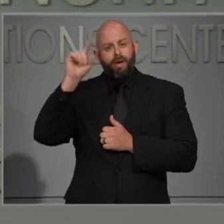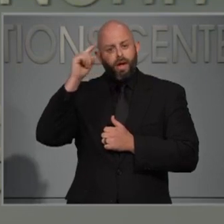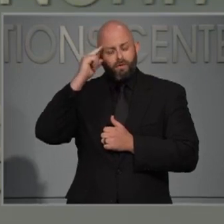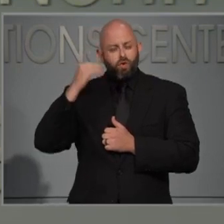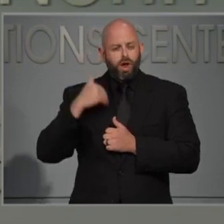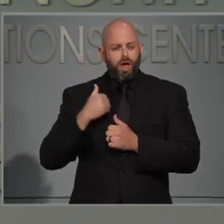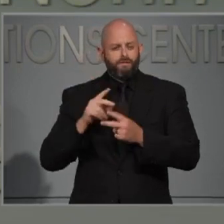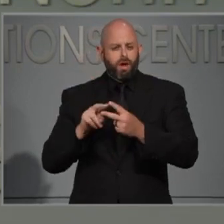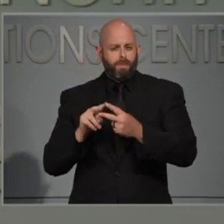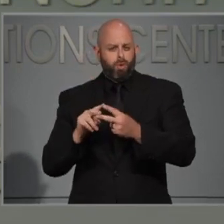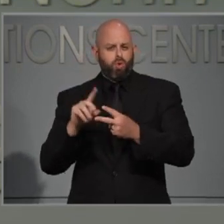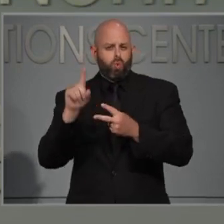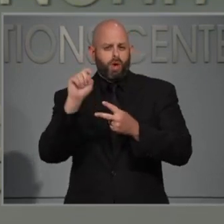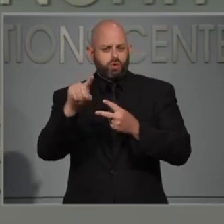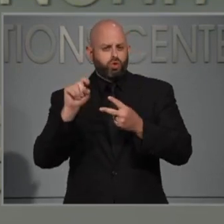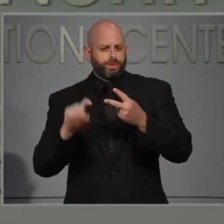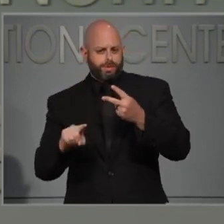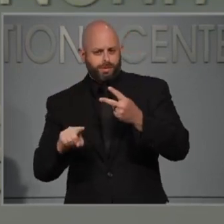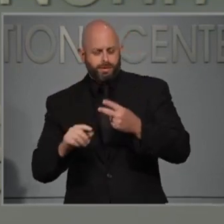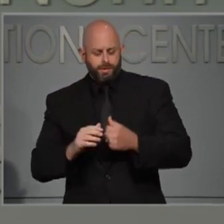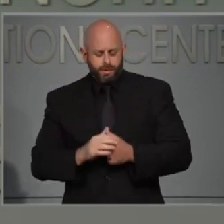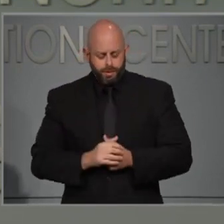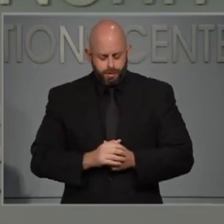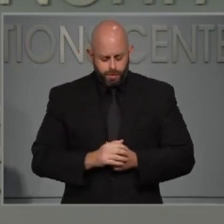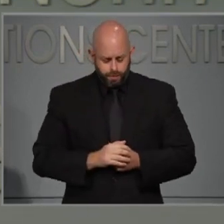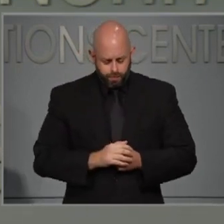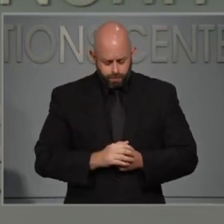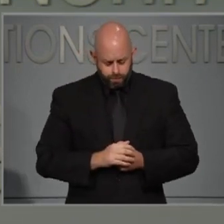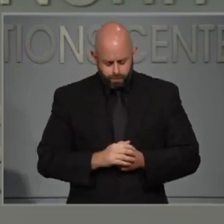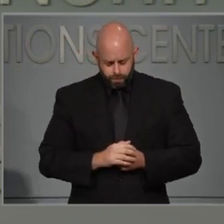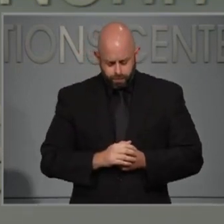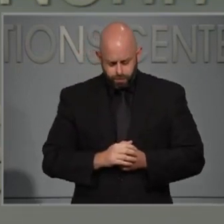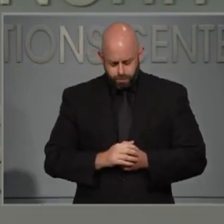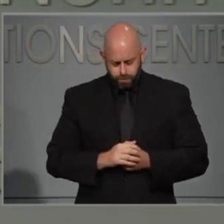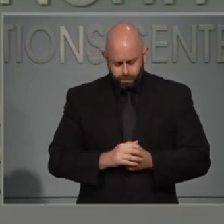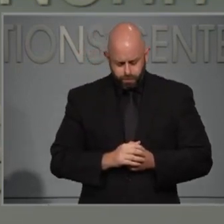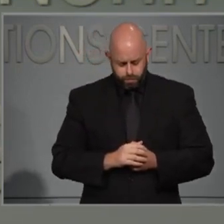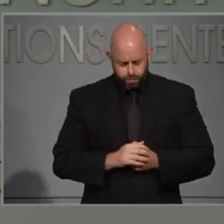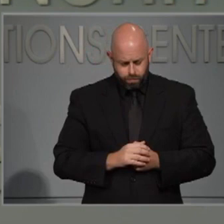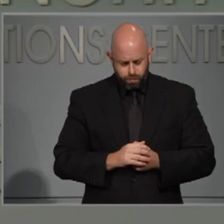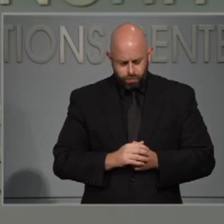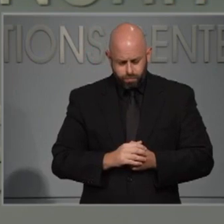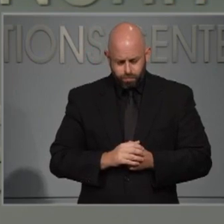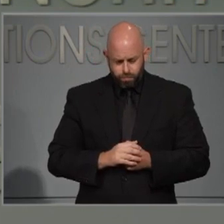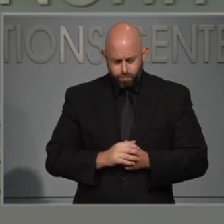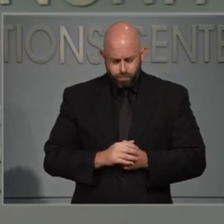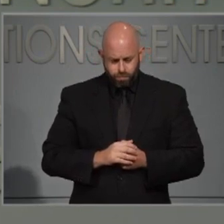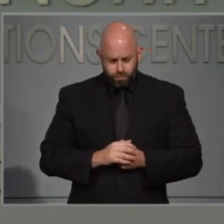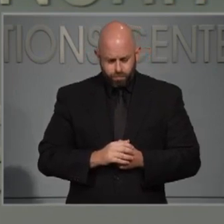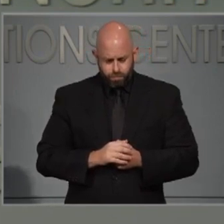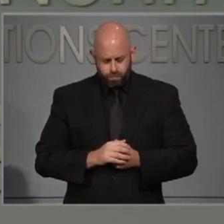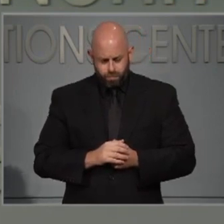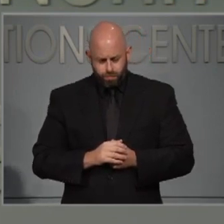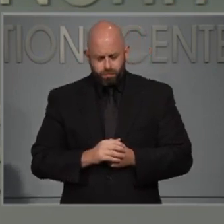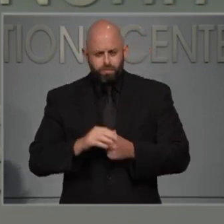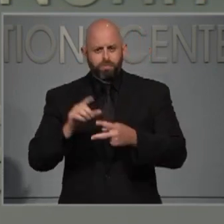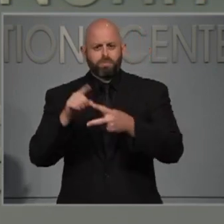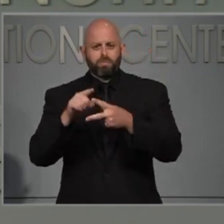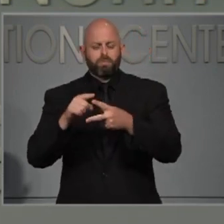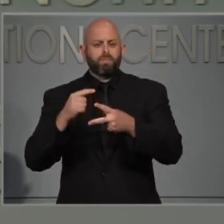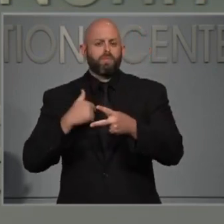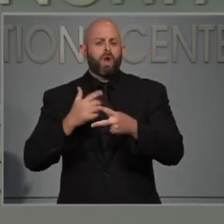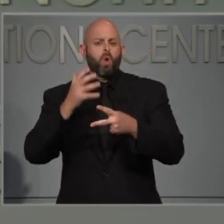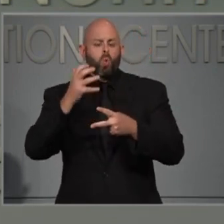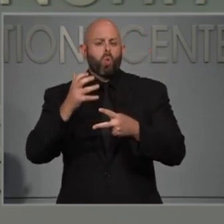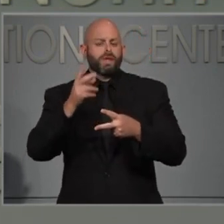have a couple of questions for you. One is, are we ever going to see demographic data by